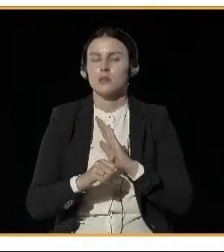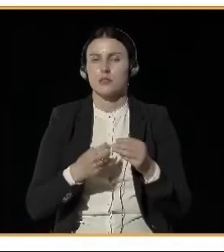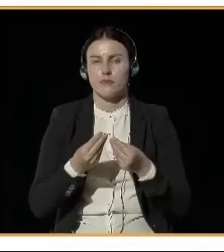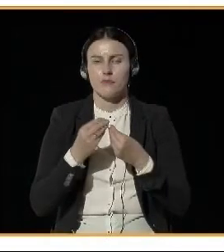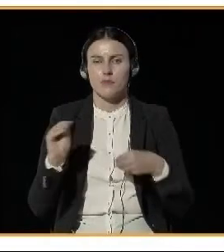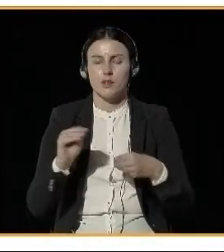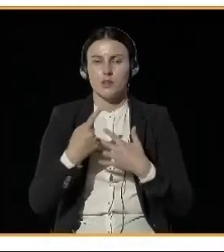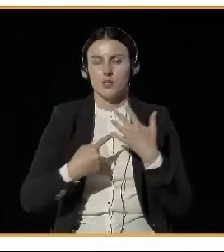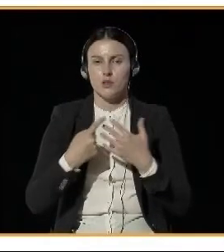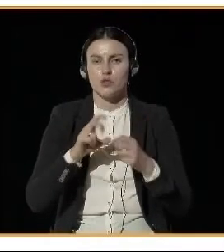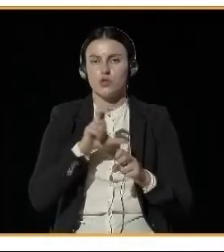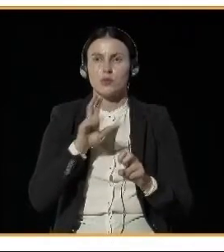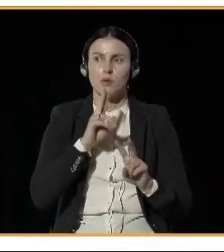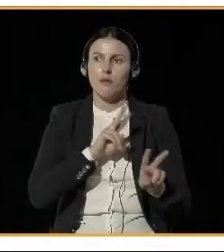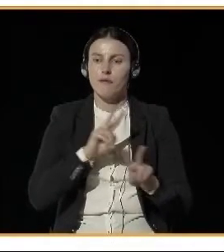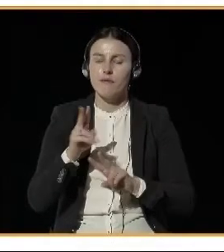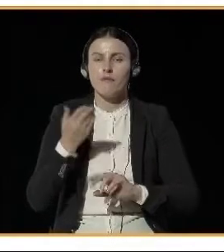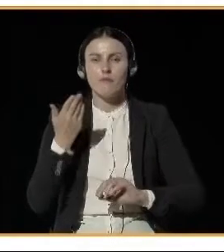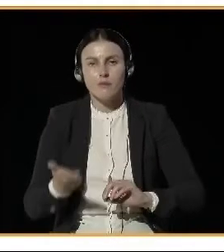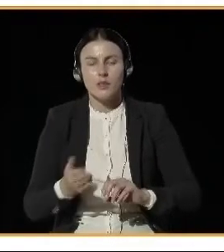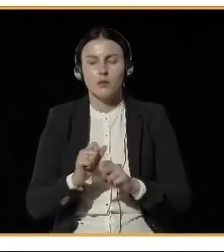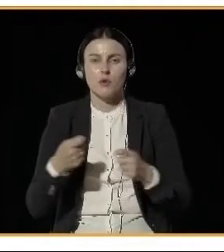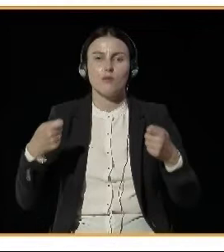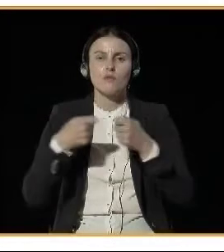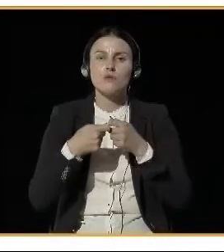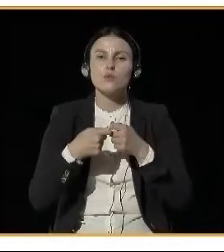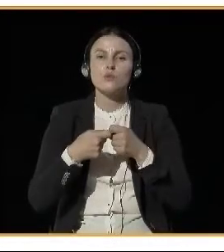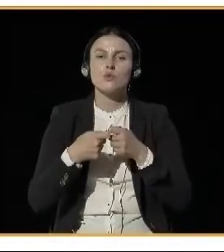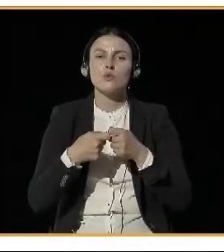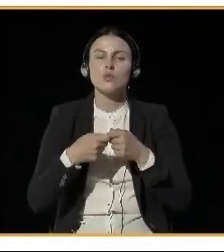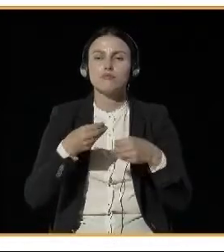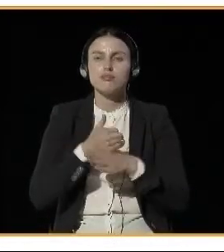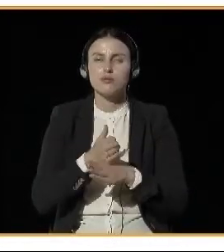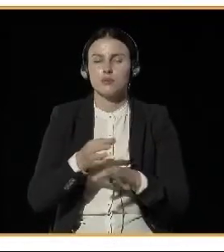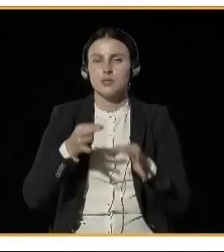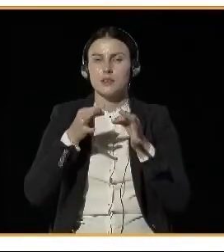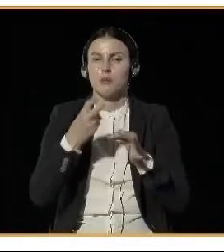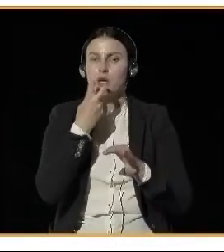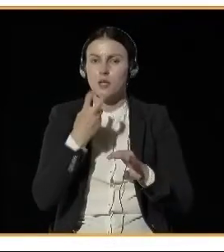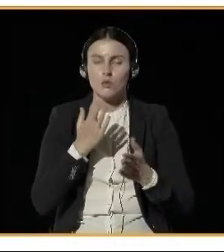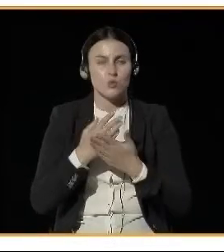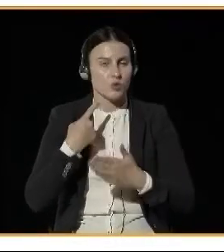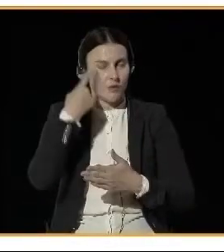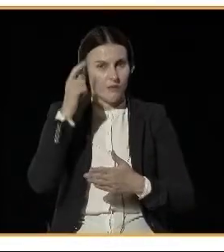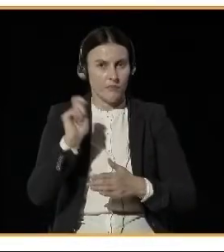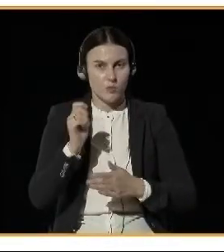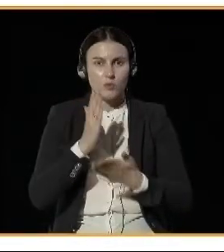contests connected with the transportation.